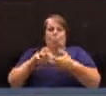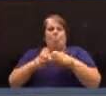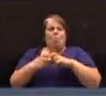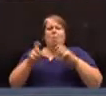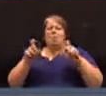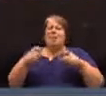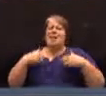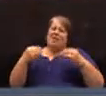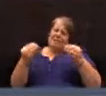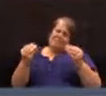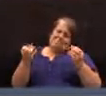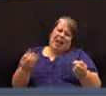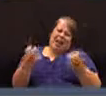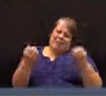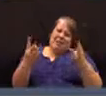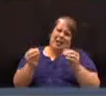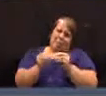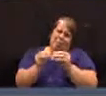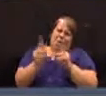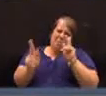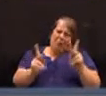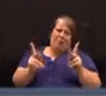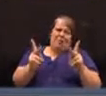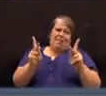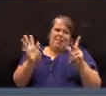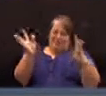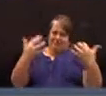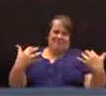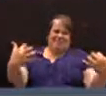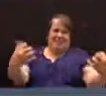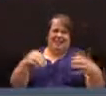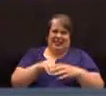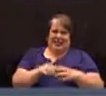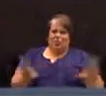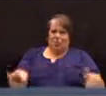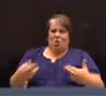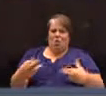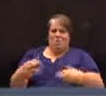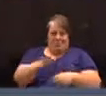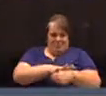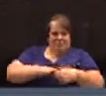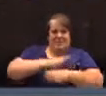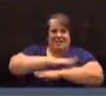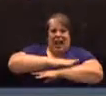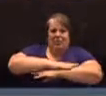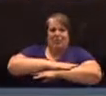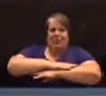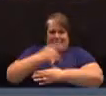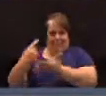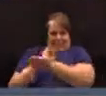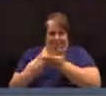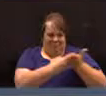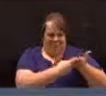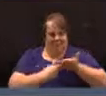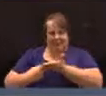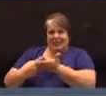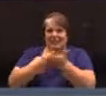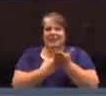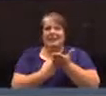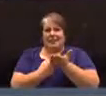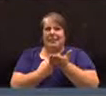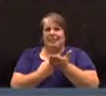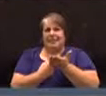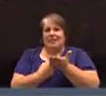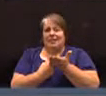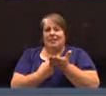many, many, many more people in the room, around the table, uh, figuratively speaking. And, and,